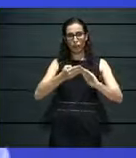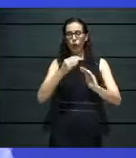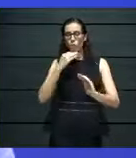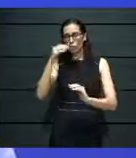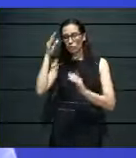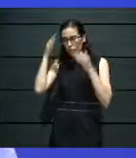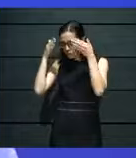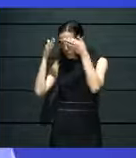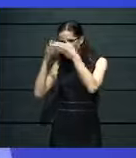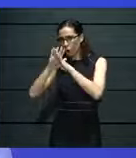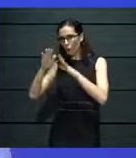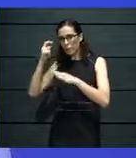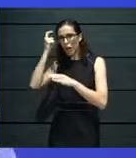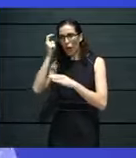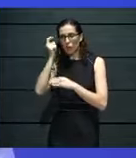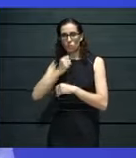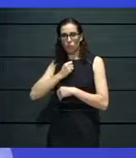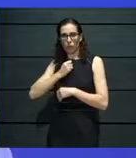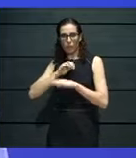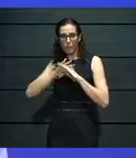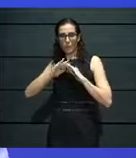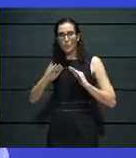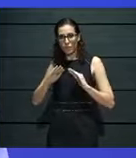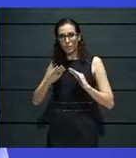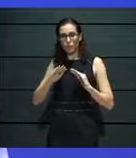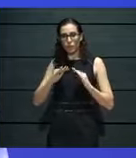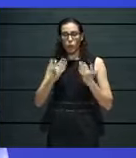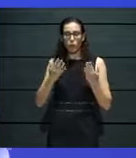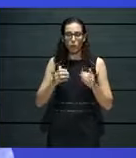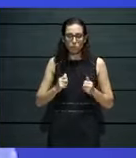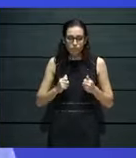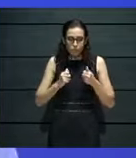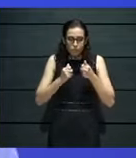the way we believe we can push that forward.